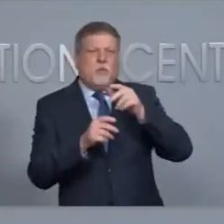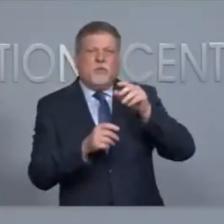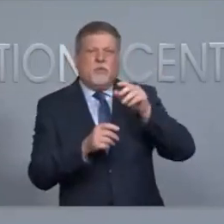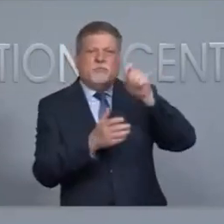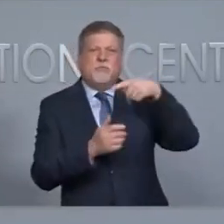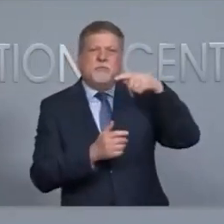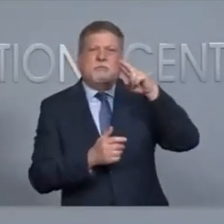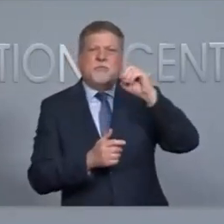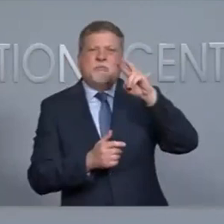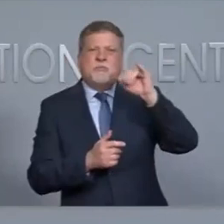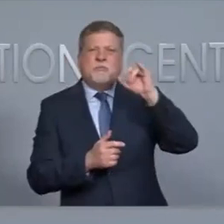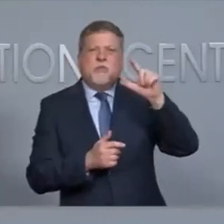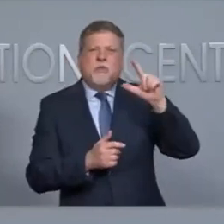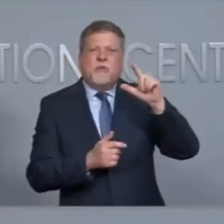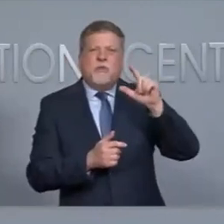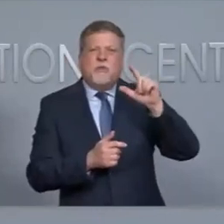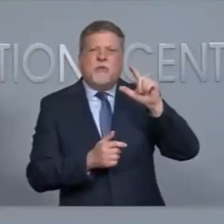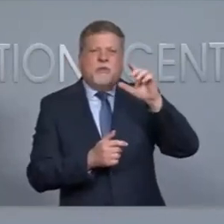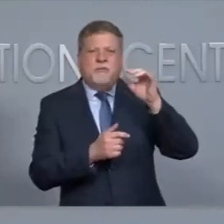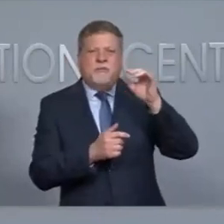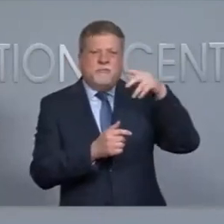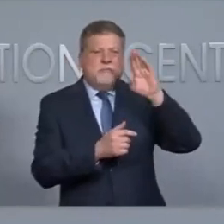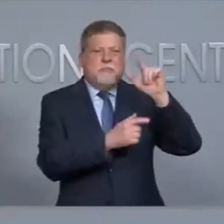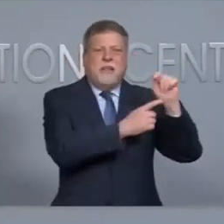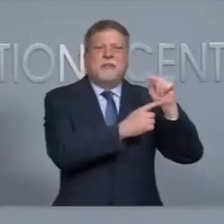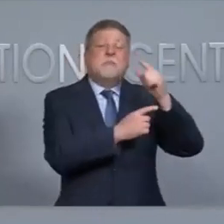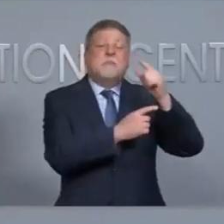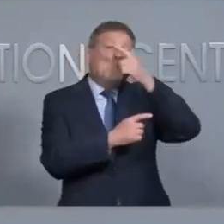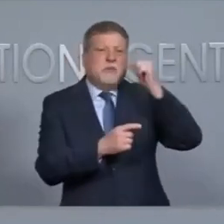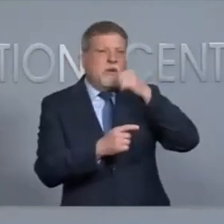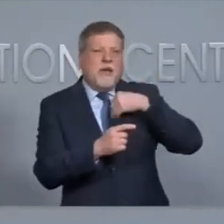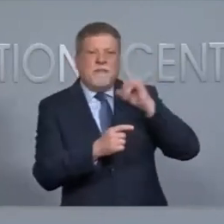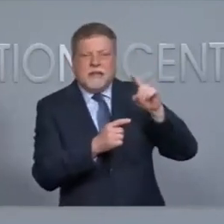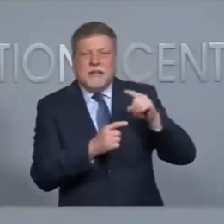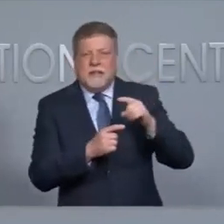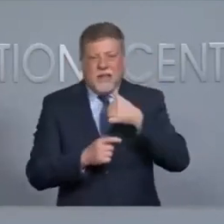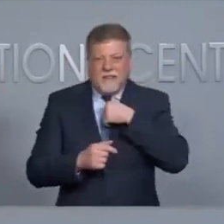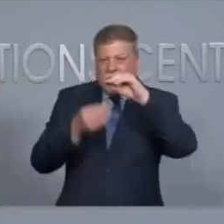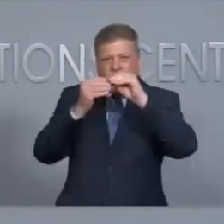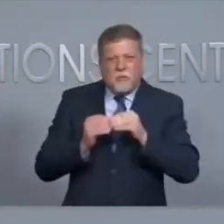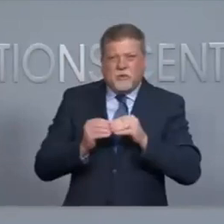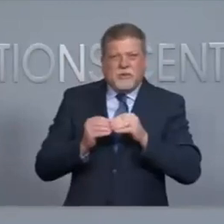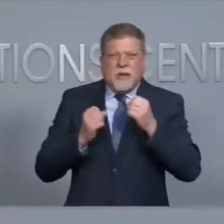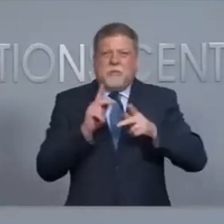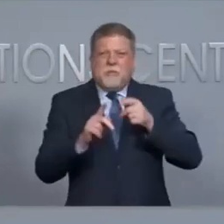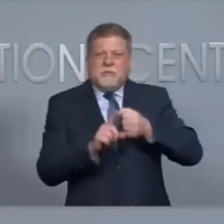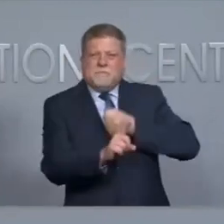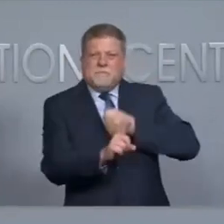law when they showed up in person. Do you have any numbers for what we've seen so far during early voting in the primary about how many people might have been impacted by that?